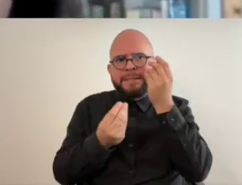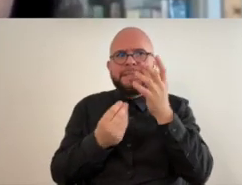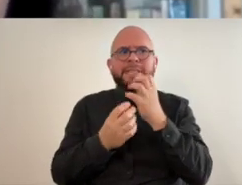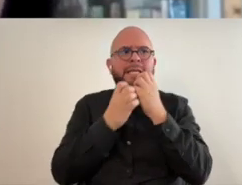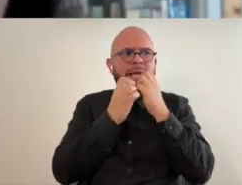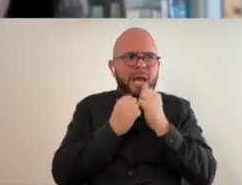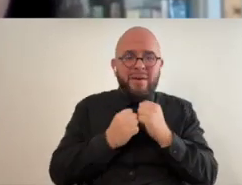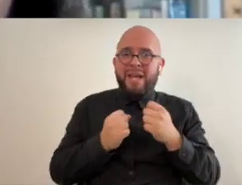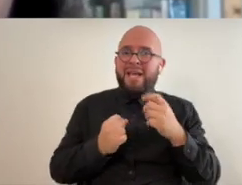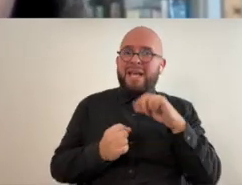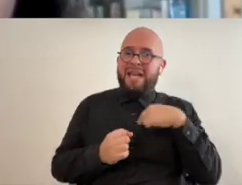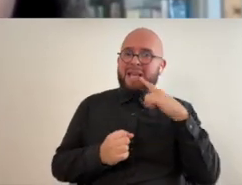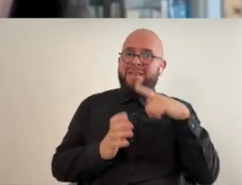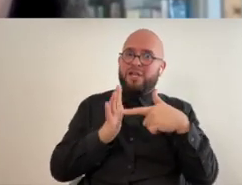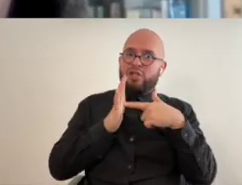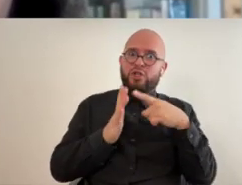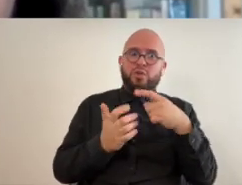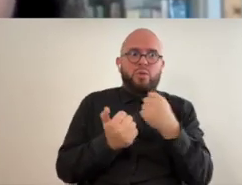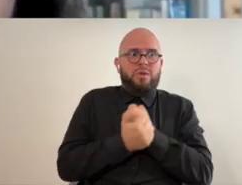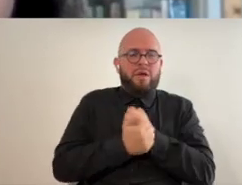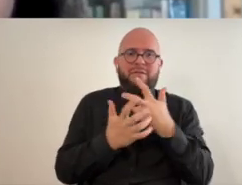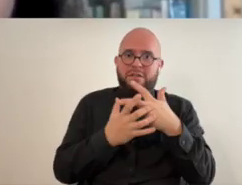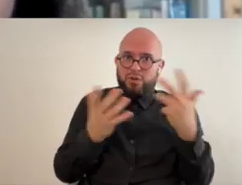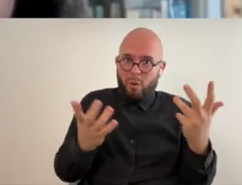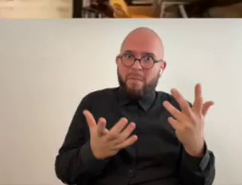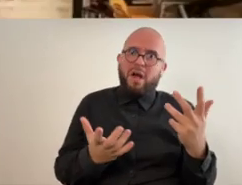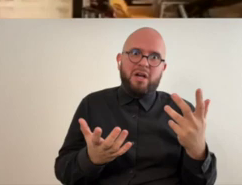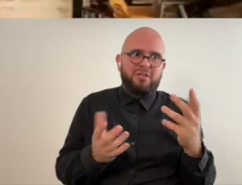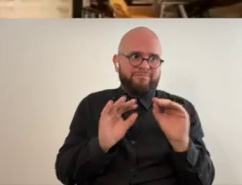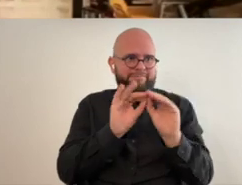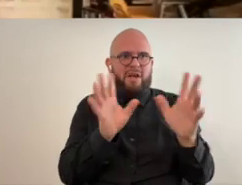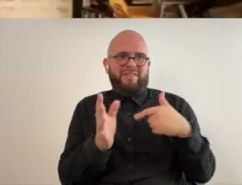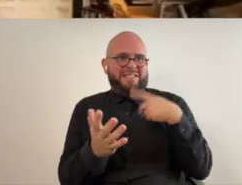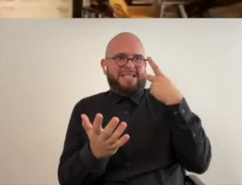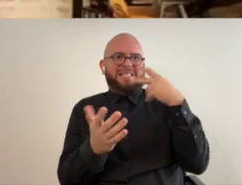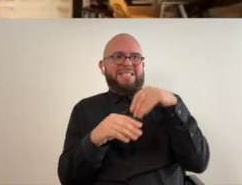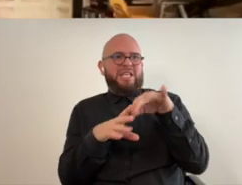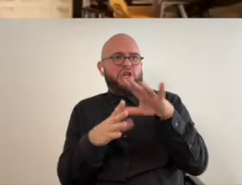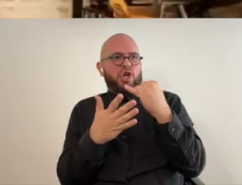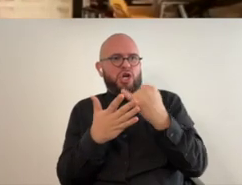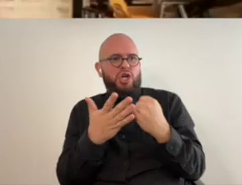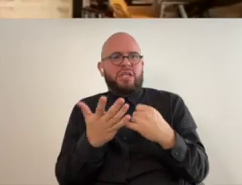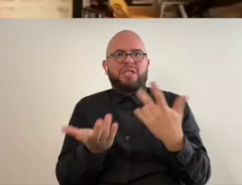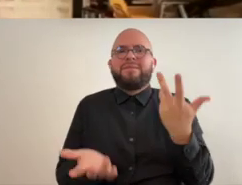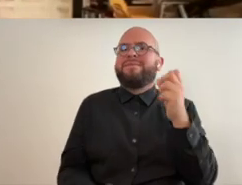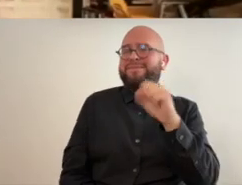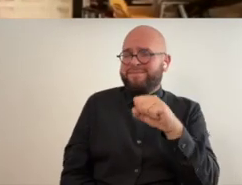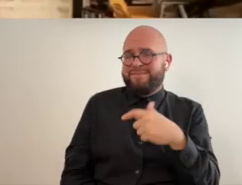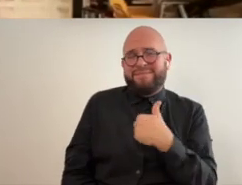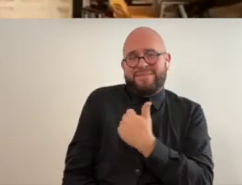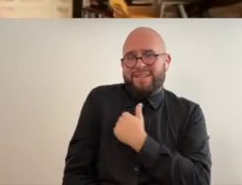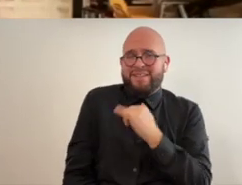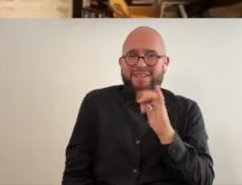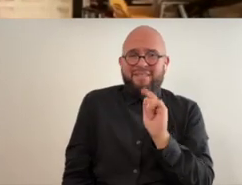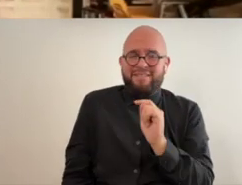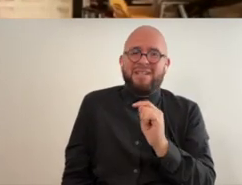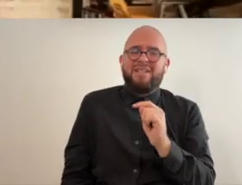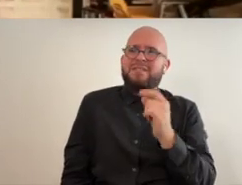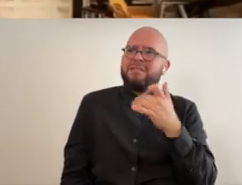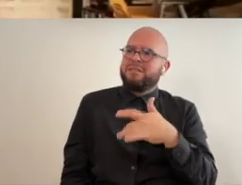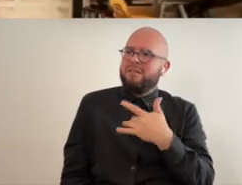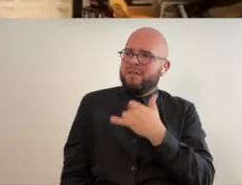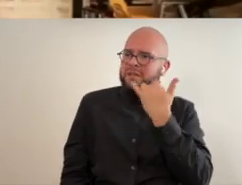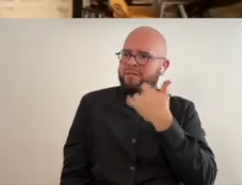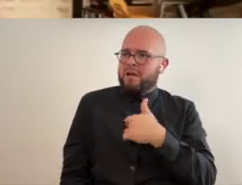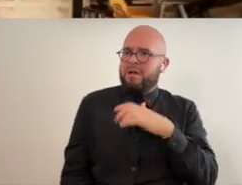love it so much i think it comes through in all your pieces thank you i i do it it feels when i'm doing art it